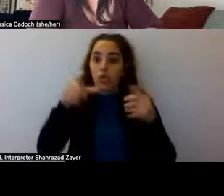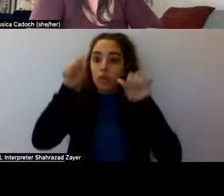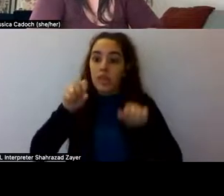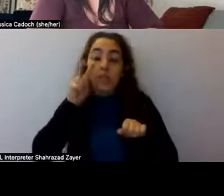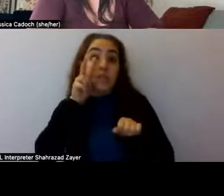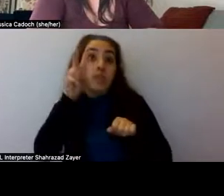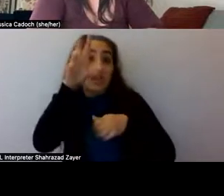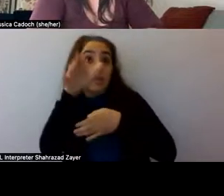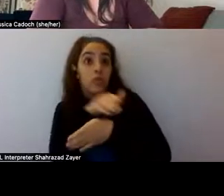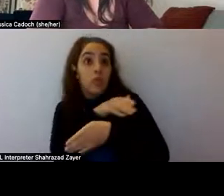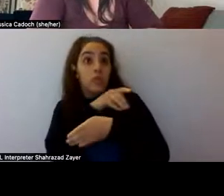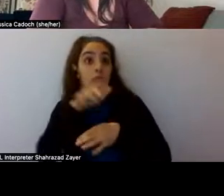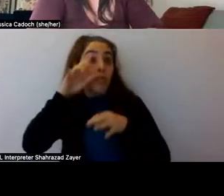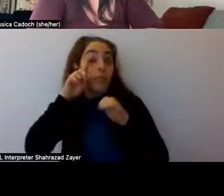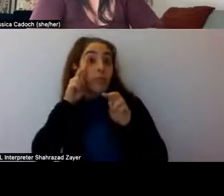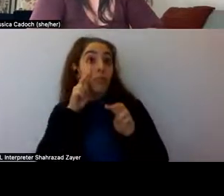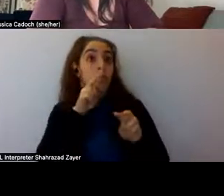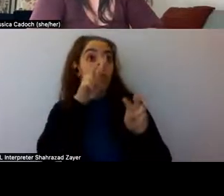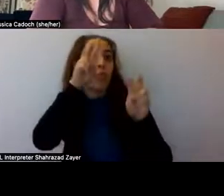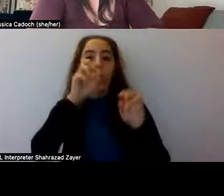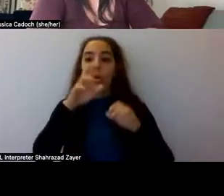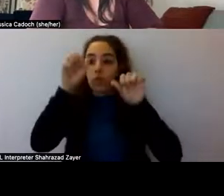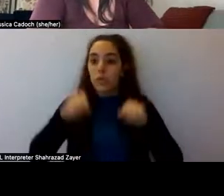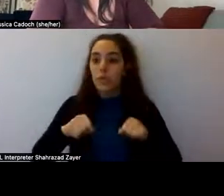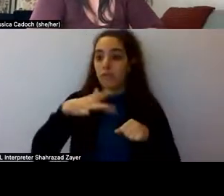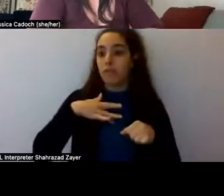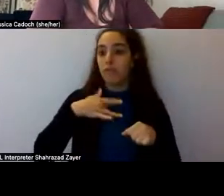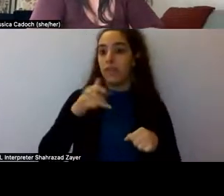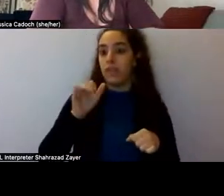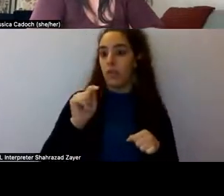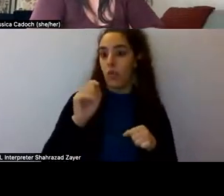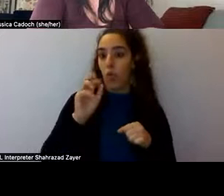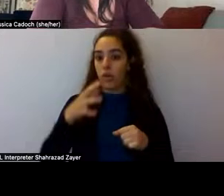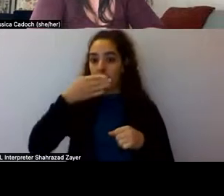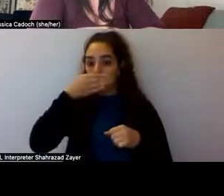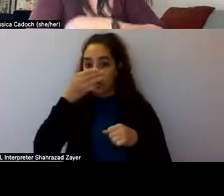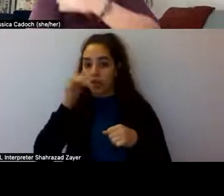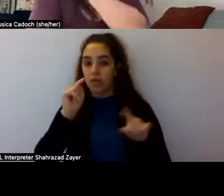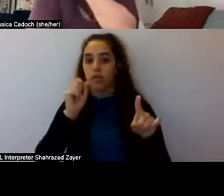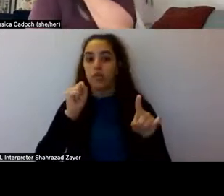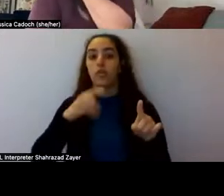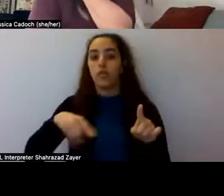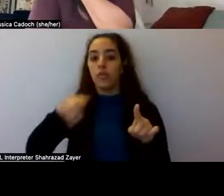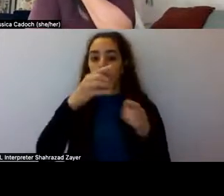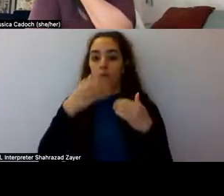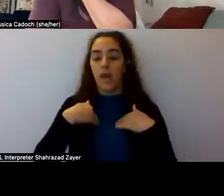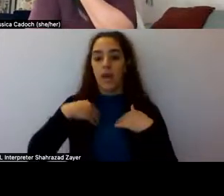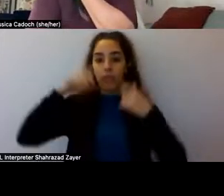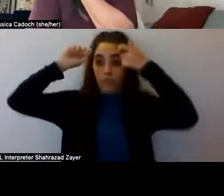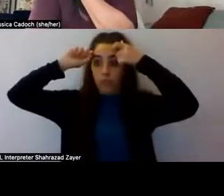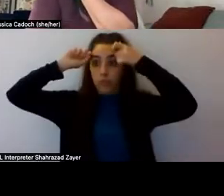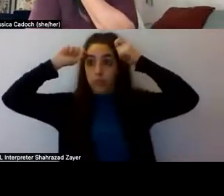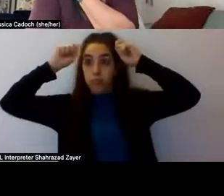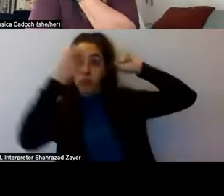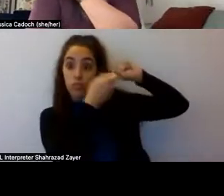or it becomes palpable. You, you can feel it or smell it, you know, synesthesia. So you have this temporary rewiring of the brain and the